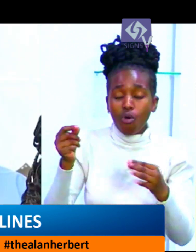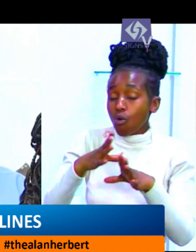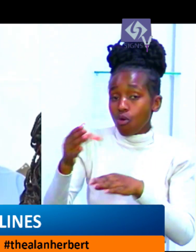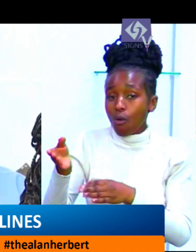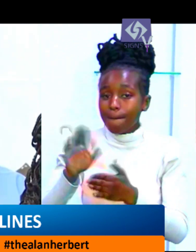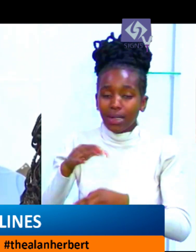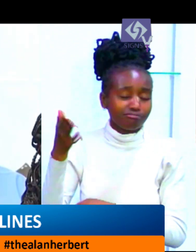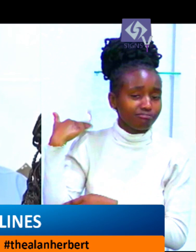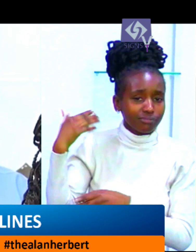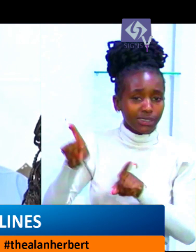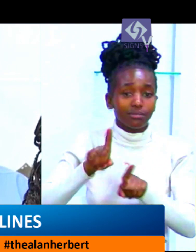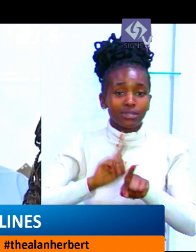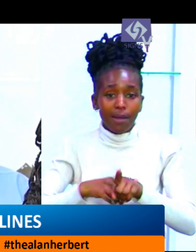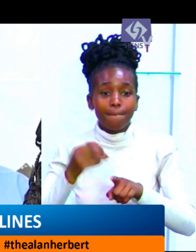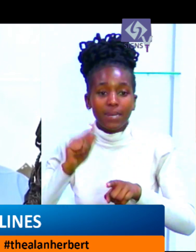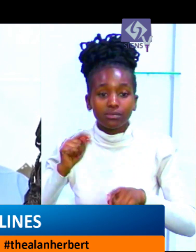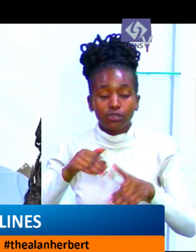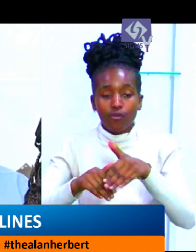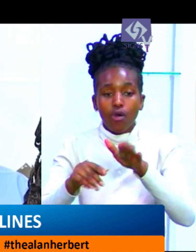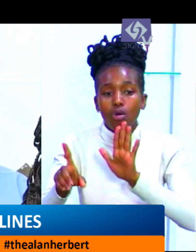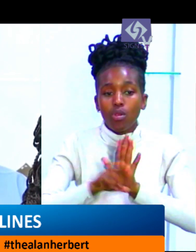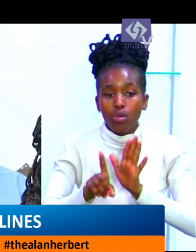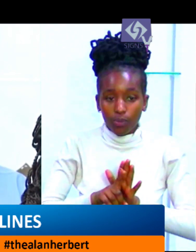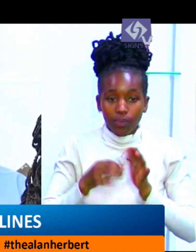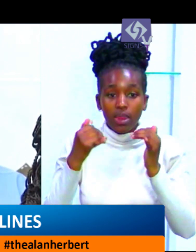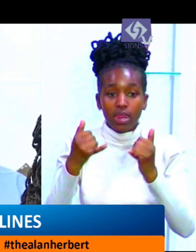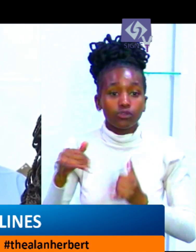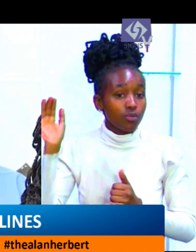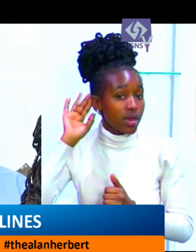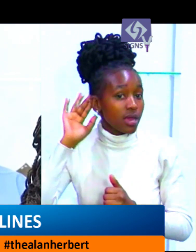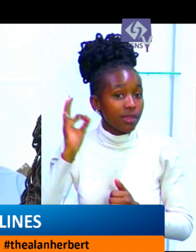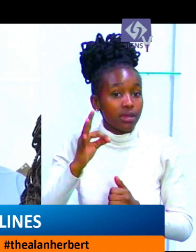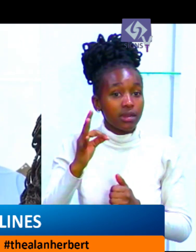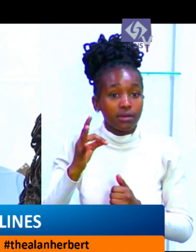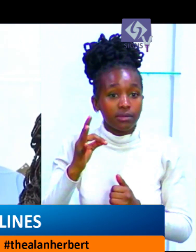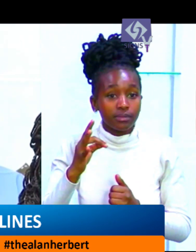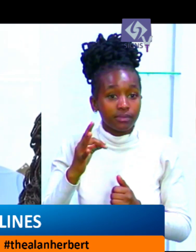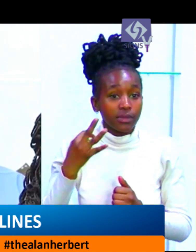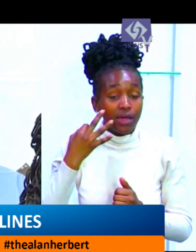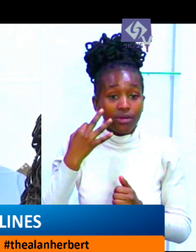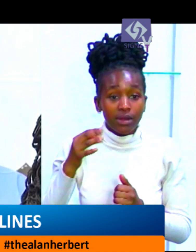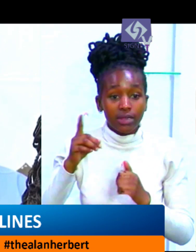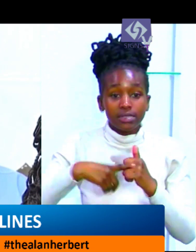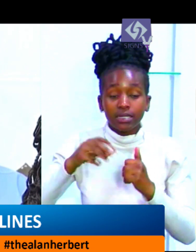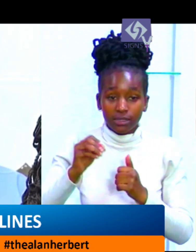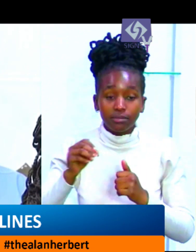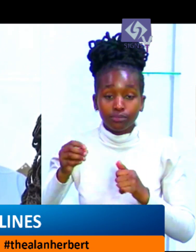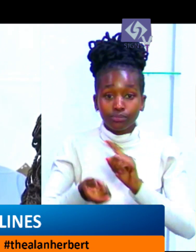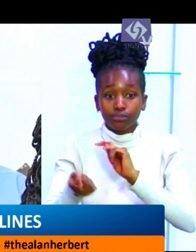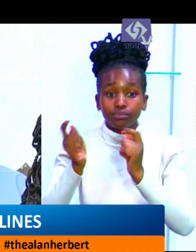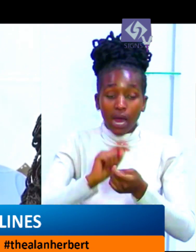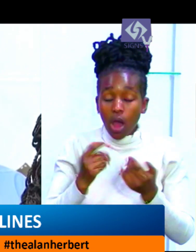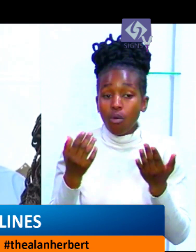is that he has done an absolute 360 turn. He is no longer keen